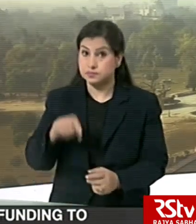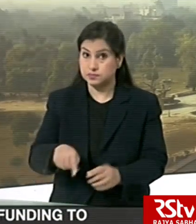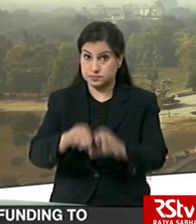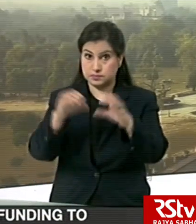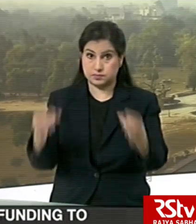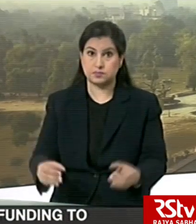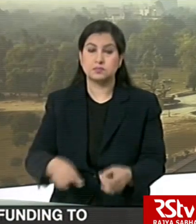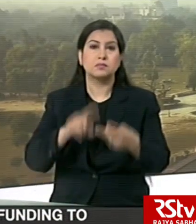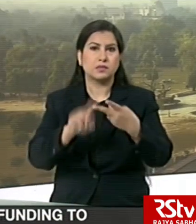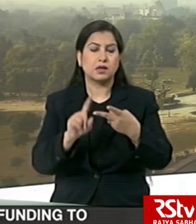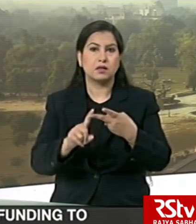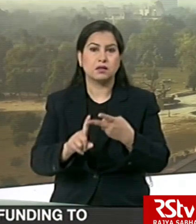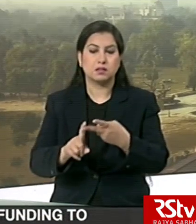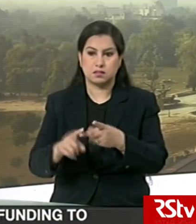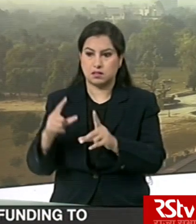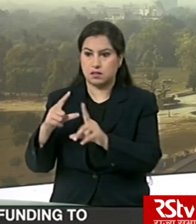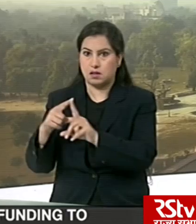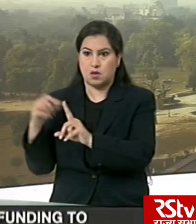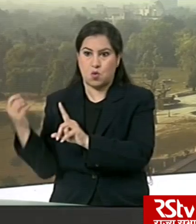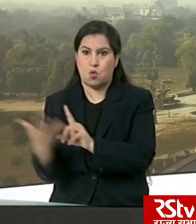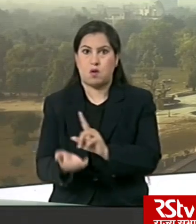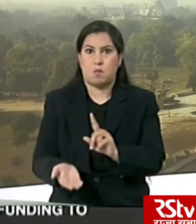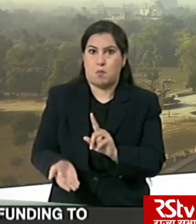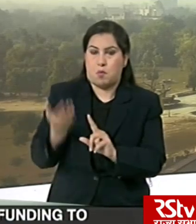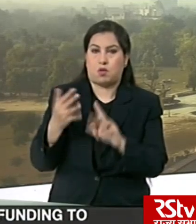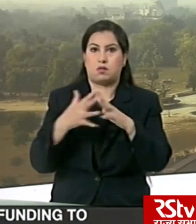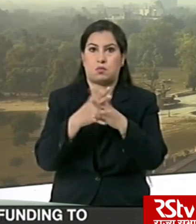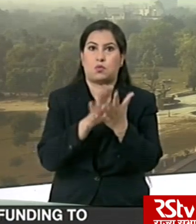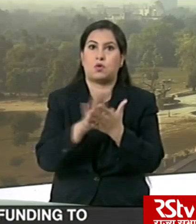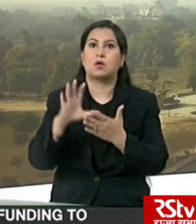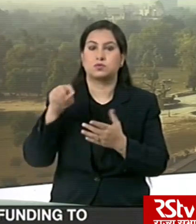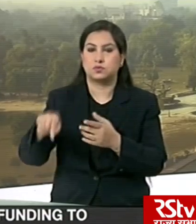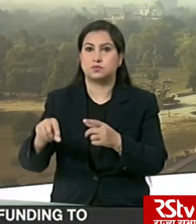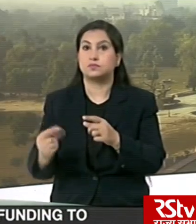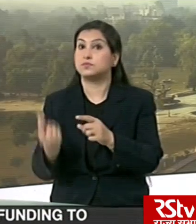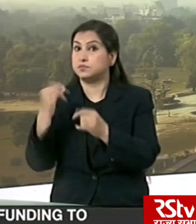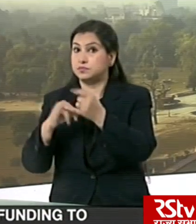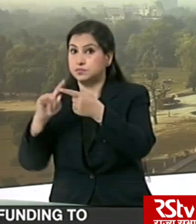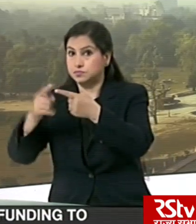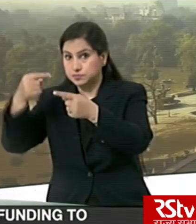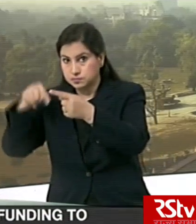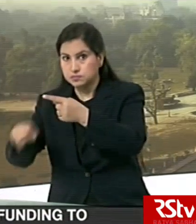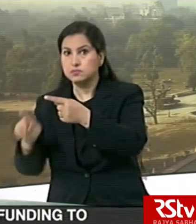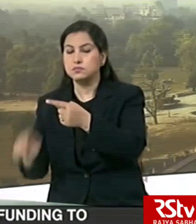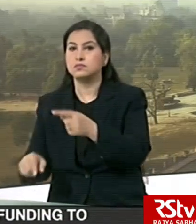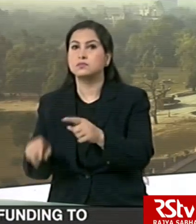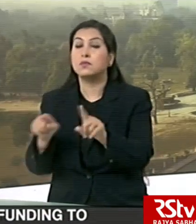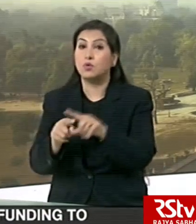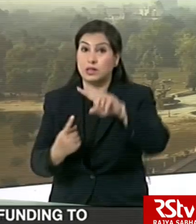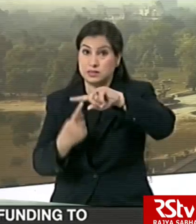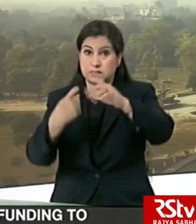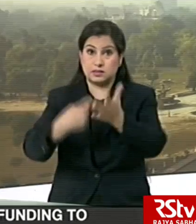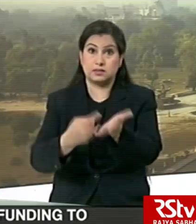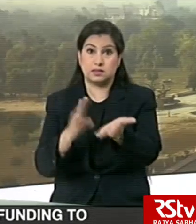Foundation is the second largest donor to the World Health Organization behind the U.S. Reacting to Trump's decision